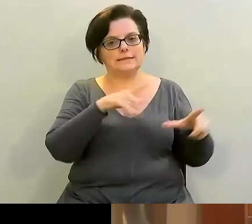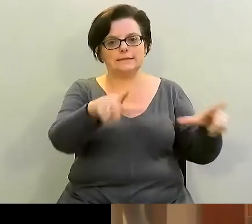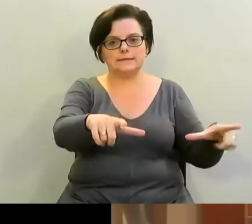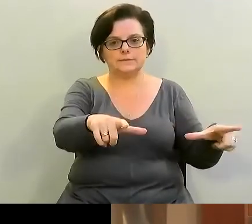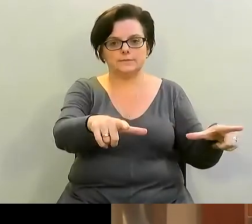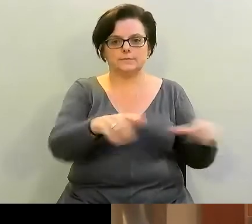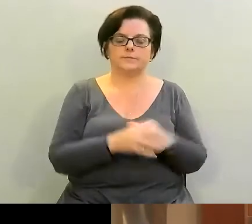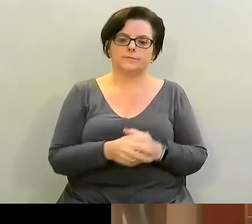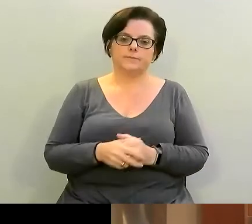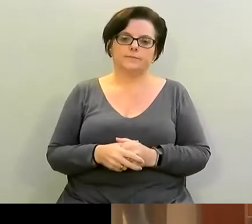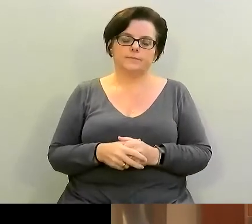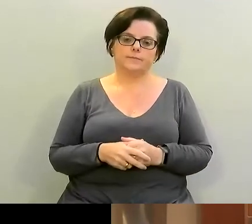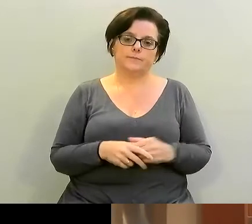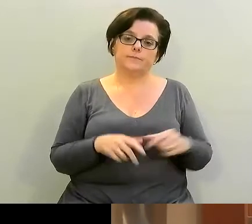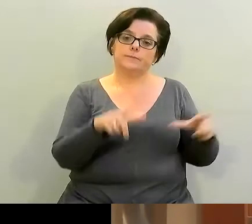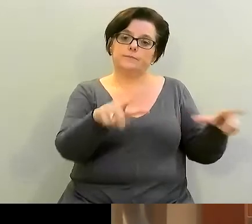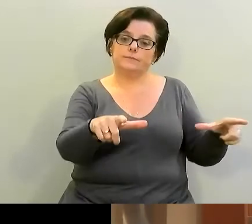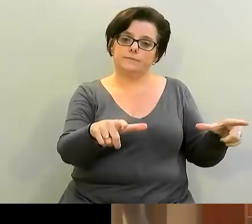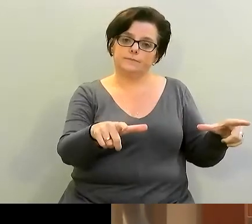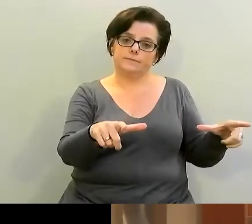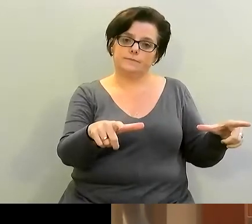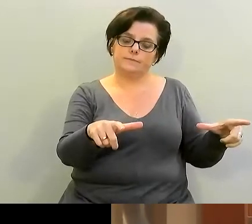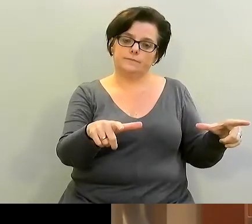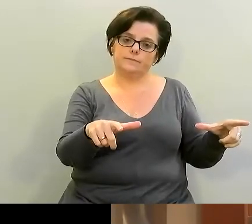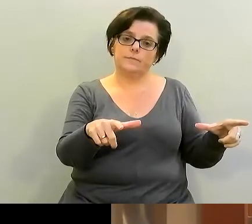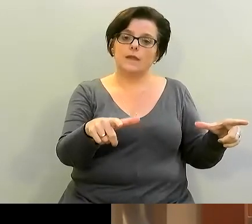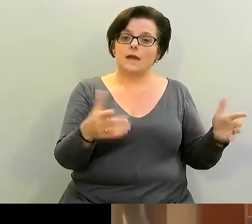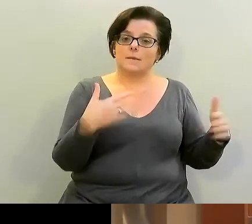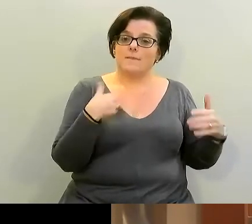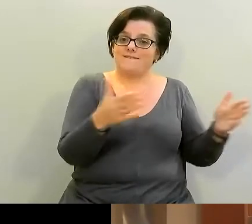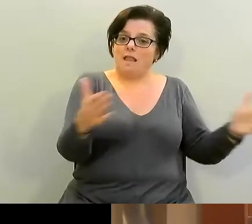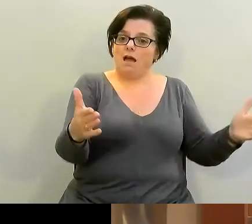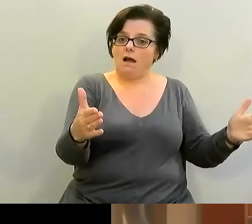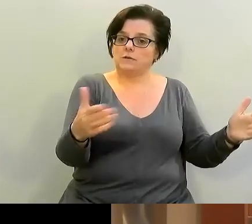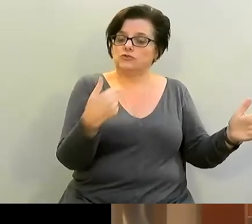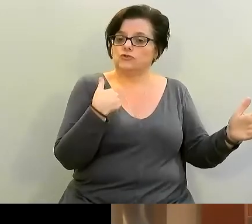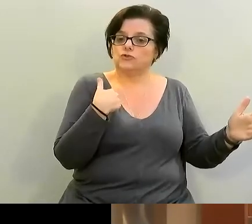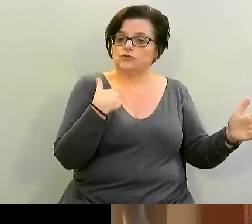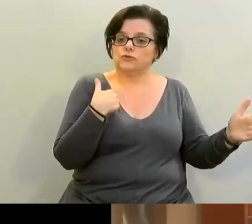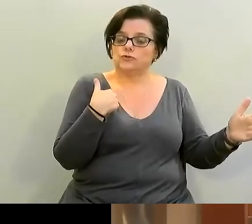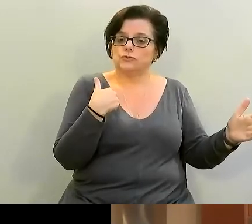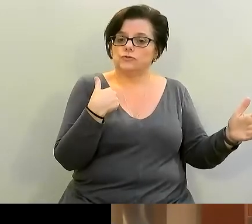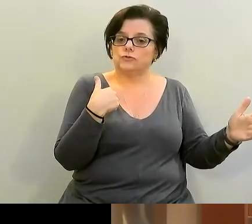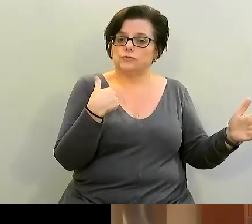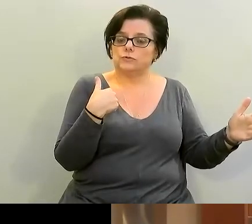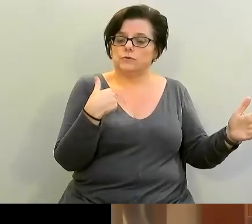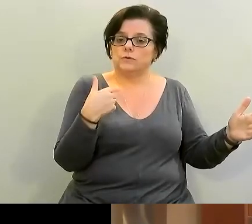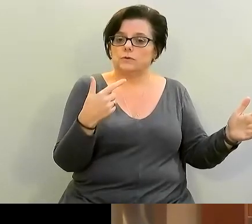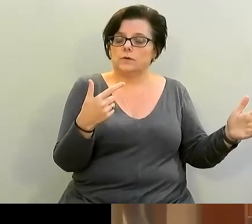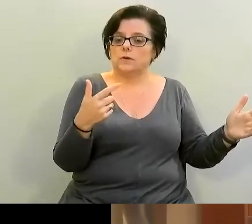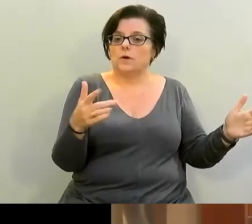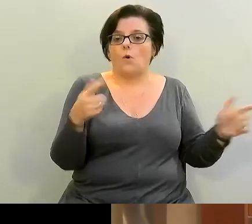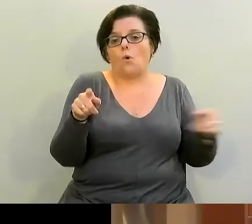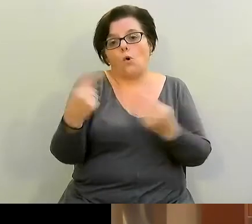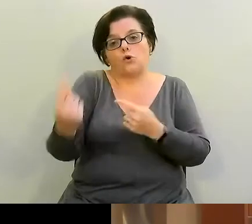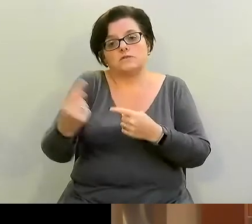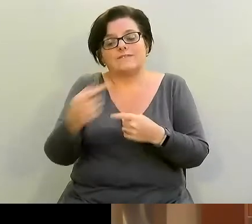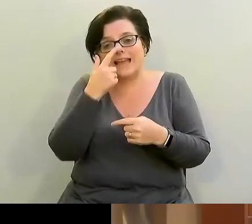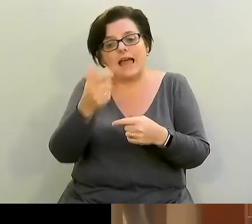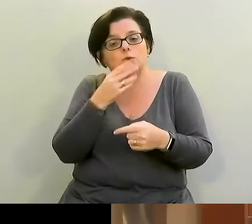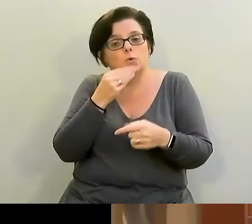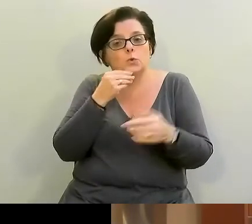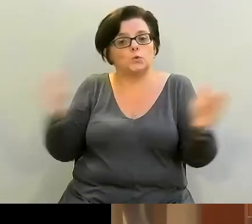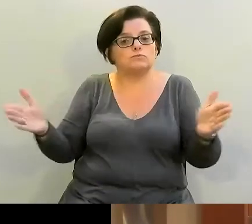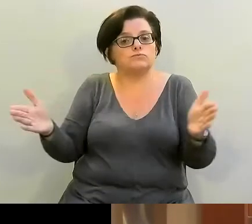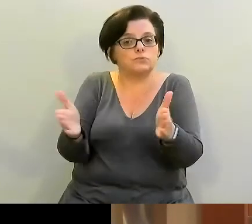I have a large sheet pan it's a half sheet pan but if you have a small family or you're using a small oven just get a baking dish or a sheet pan